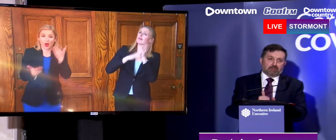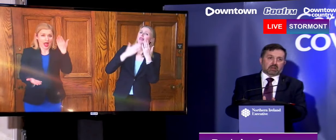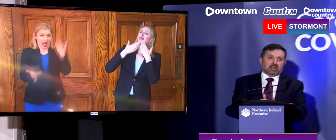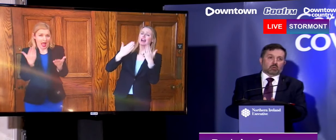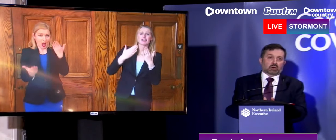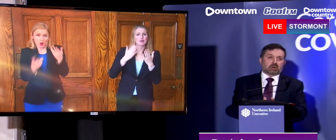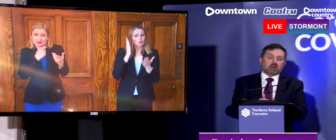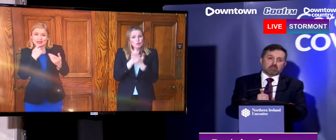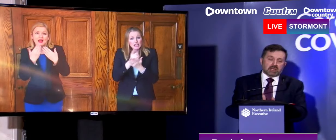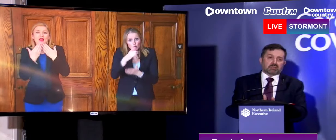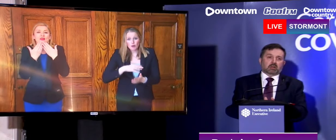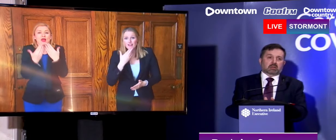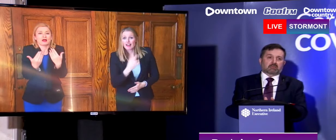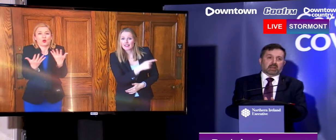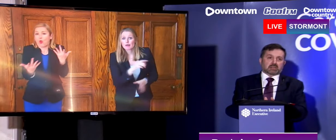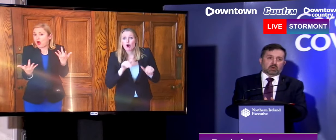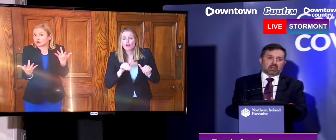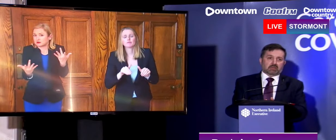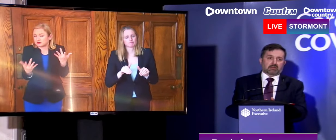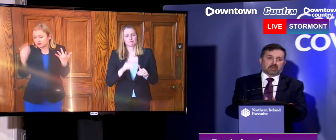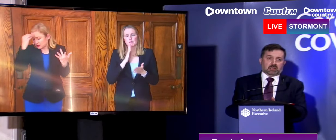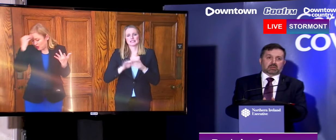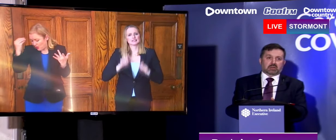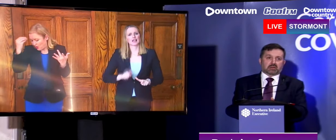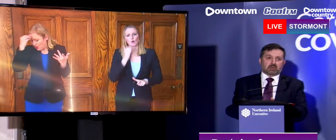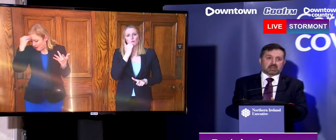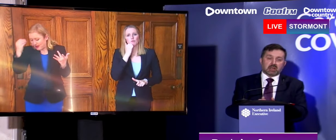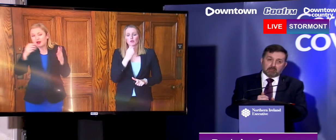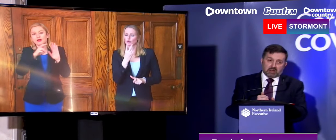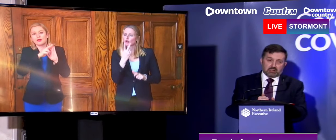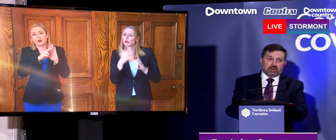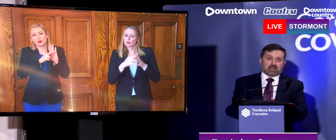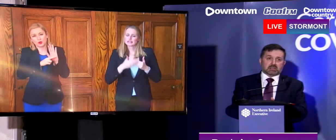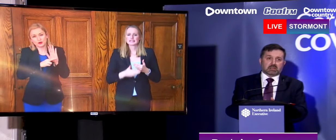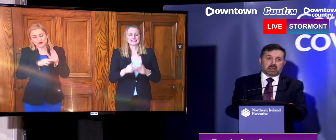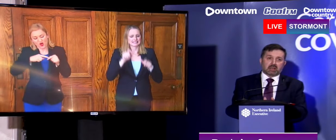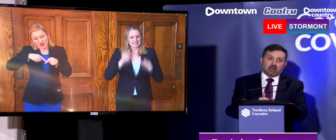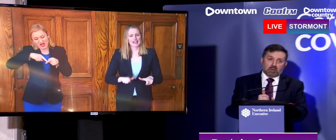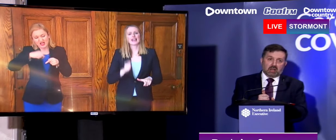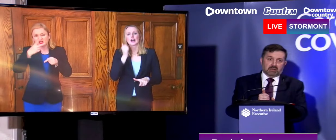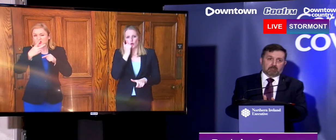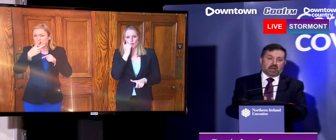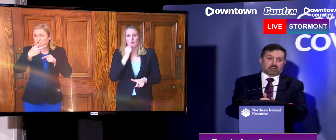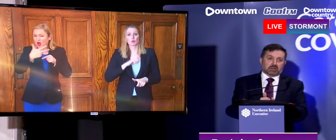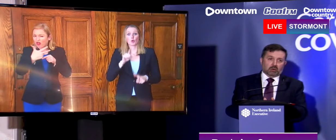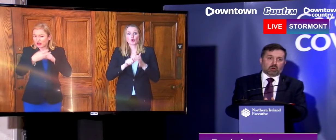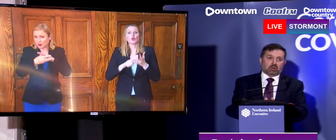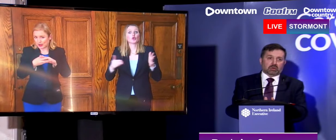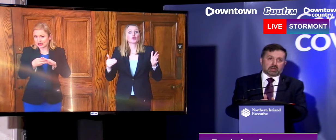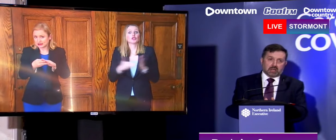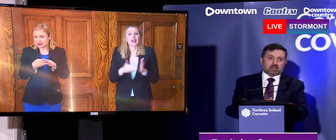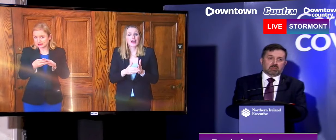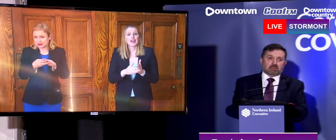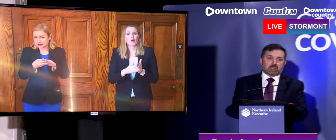or a frontline worker, please follow the advice that we're giving you for the next two to three weeks because your actions today will have an impact on their